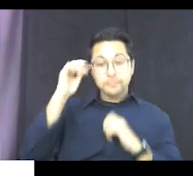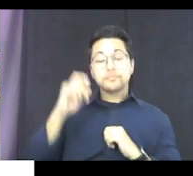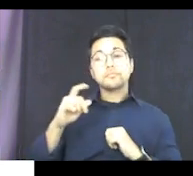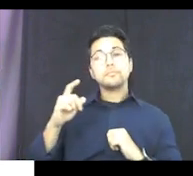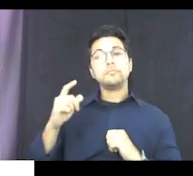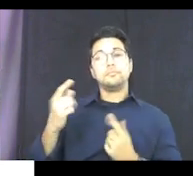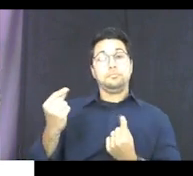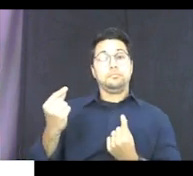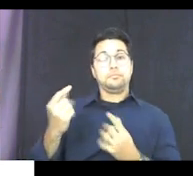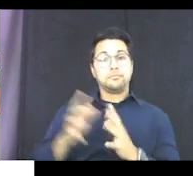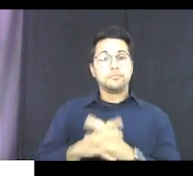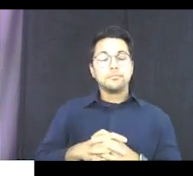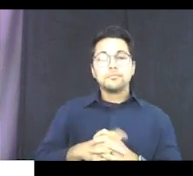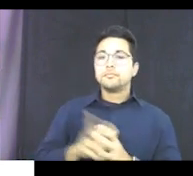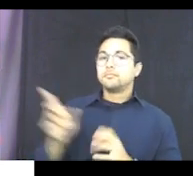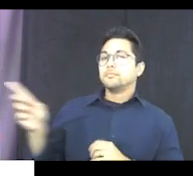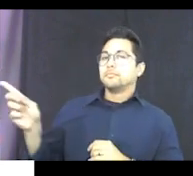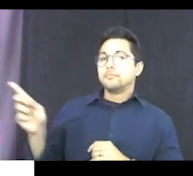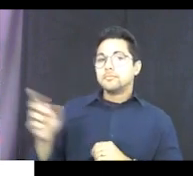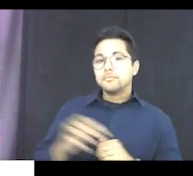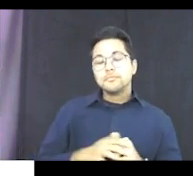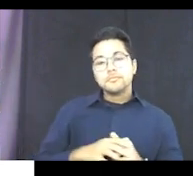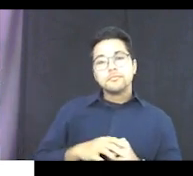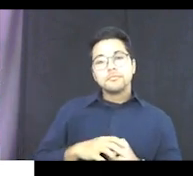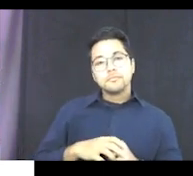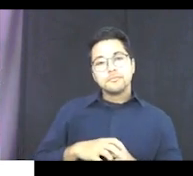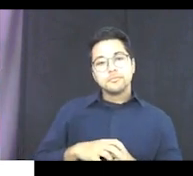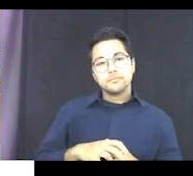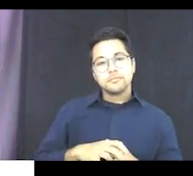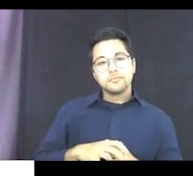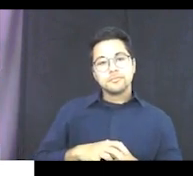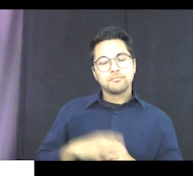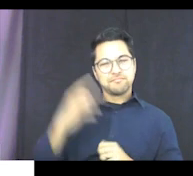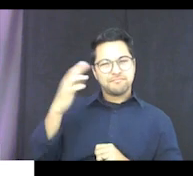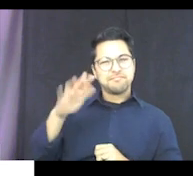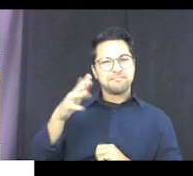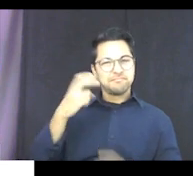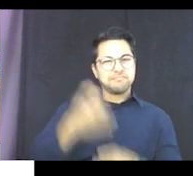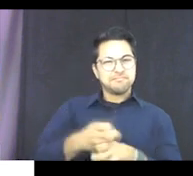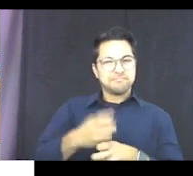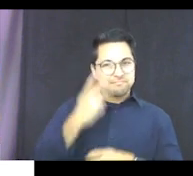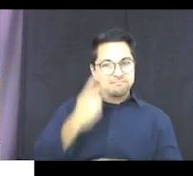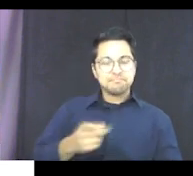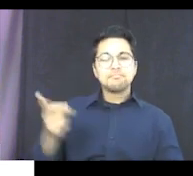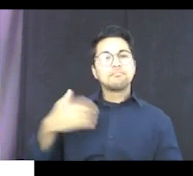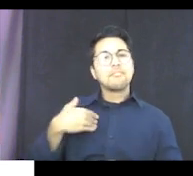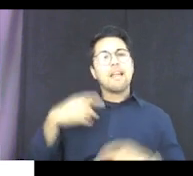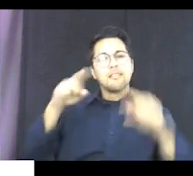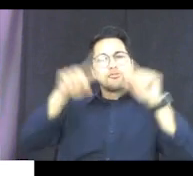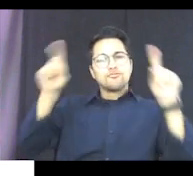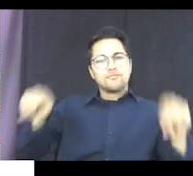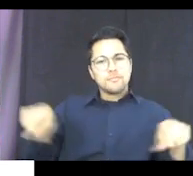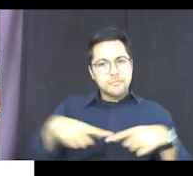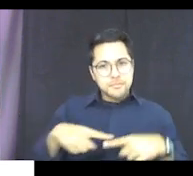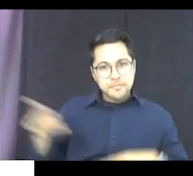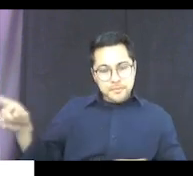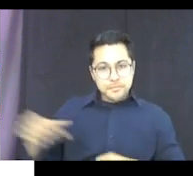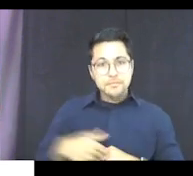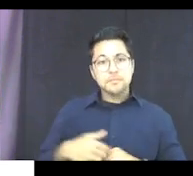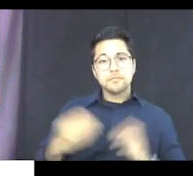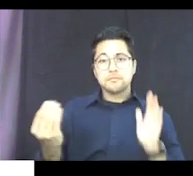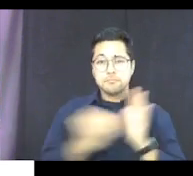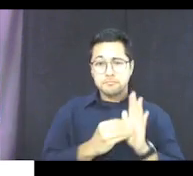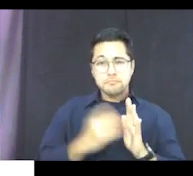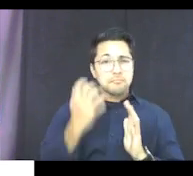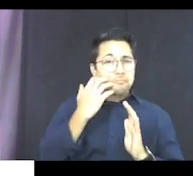And essentially, this one here, because it's hard to see there, but it has like a screen on it. When you put thick